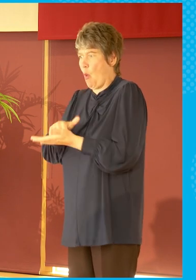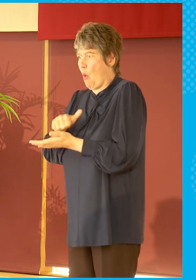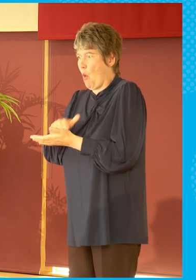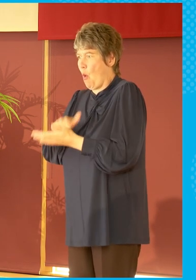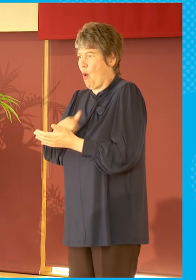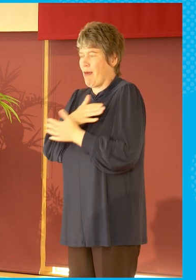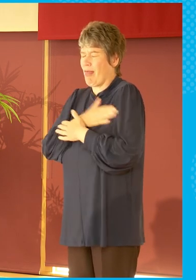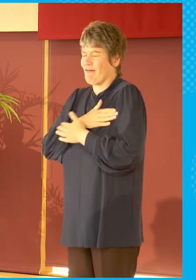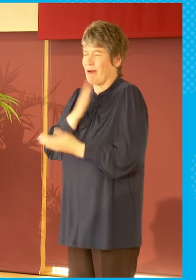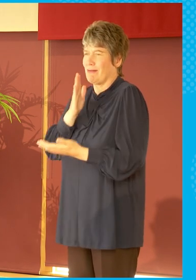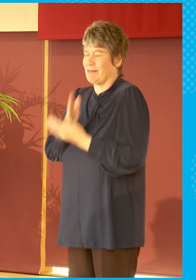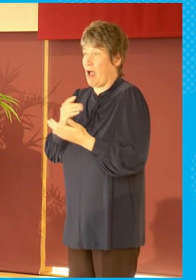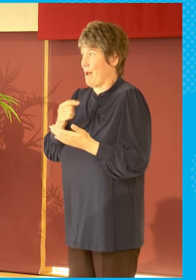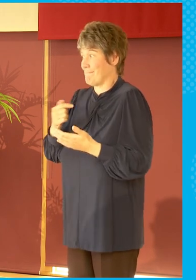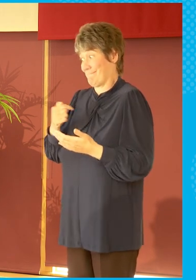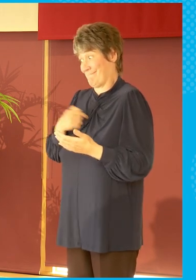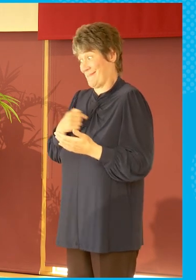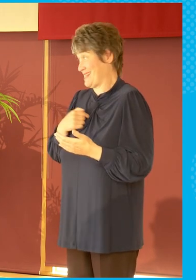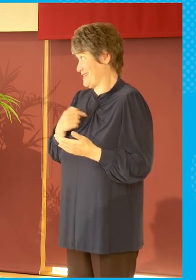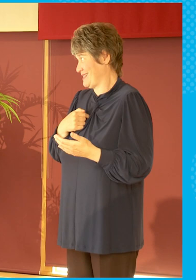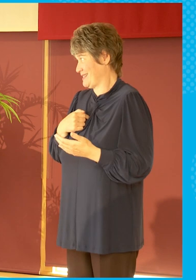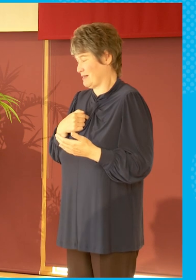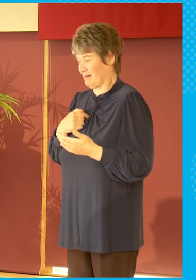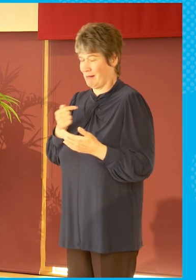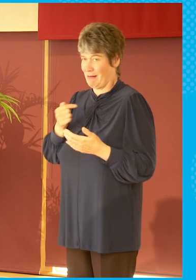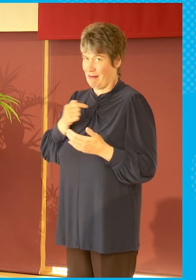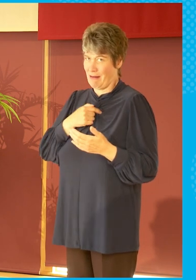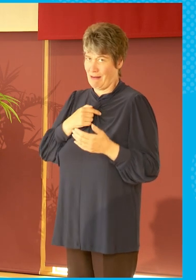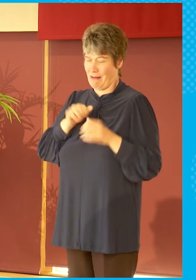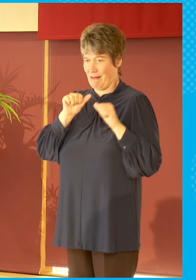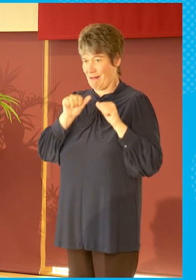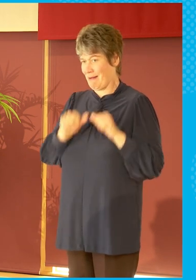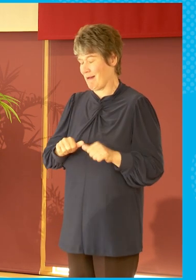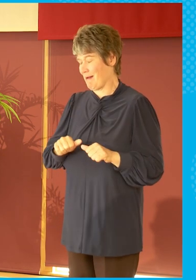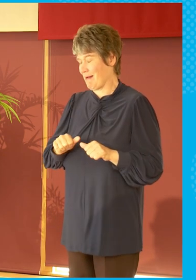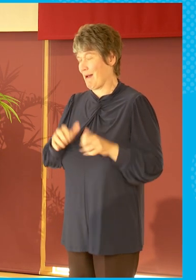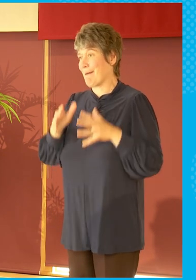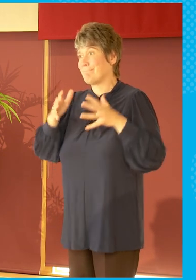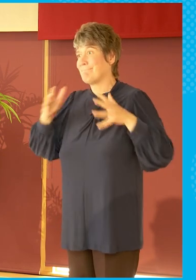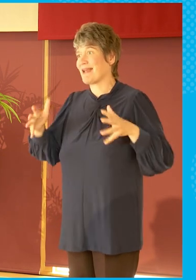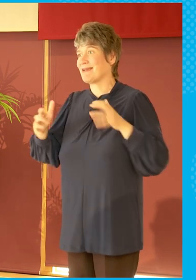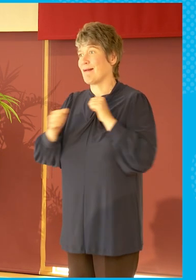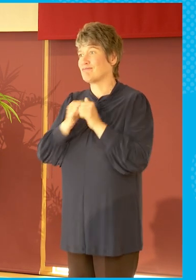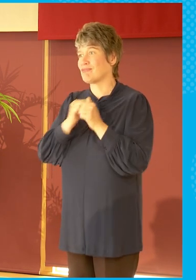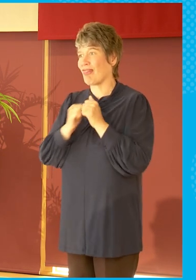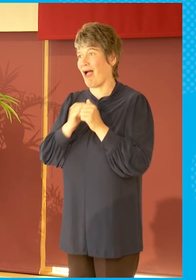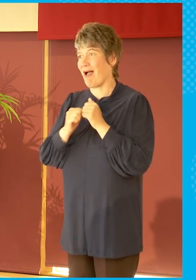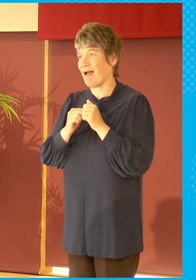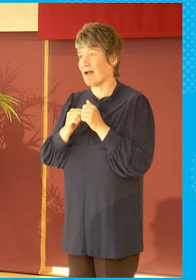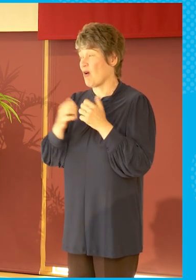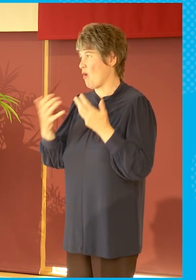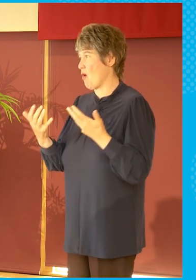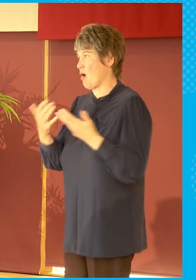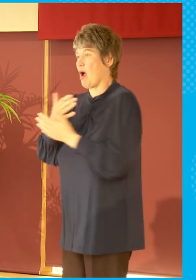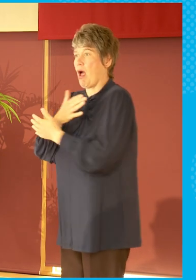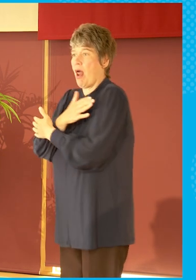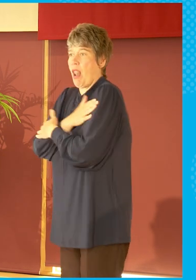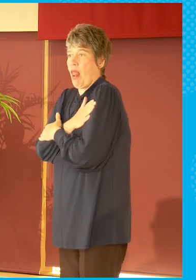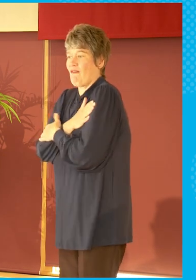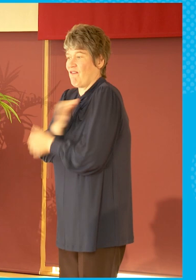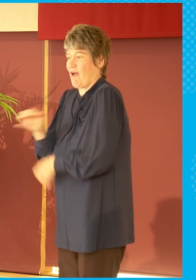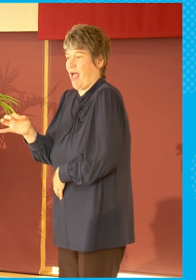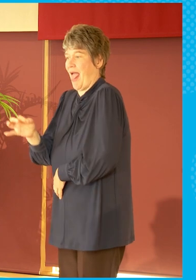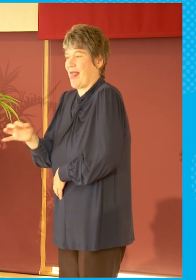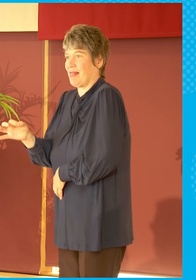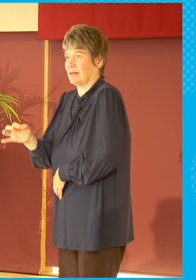revealed I was a fan of Big Brother, not so much of Love Island. Love Island attracts the viewers. People want to see that. That's the moments that people will talk about.